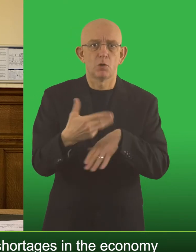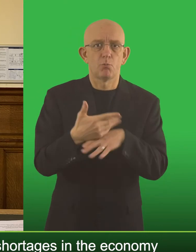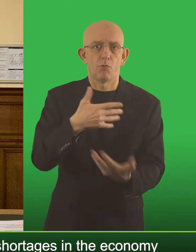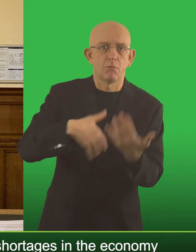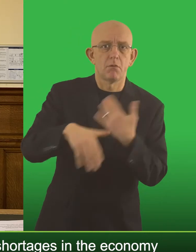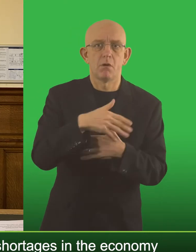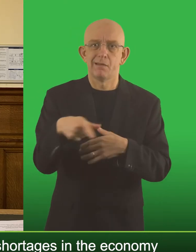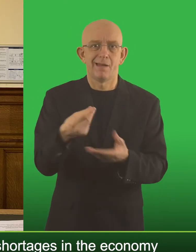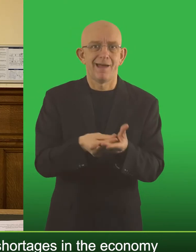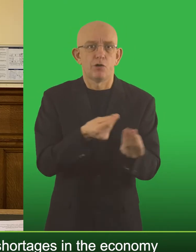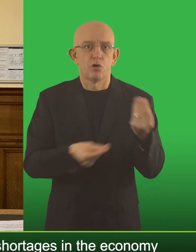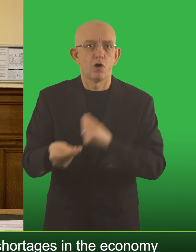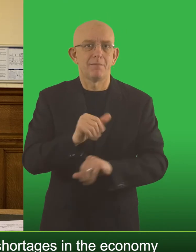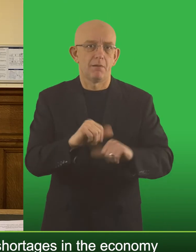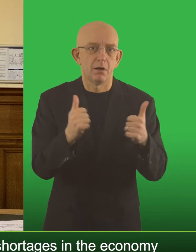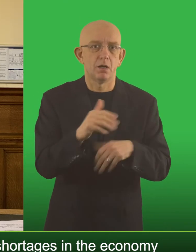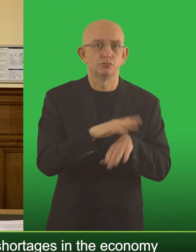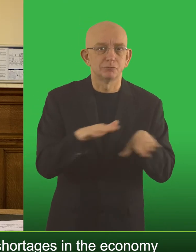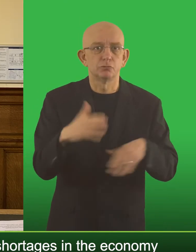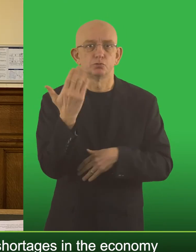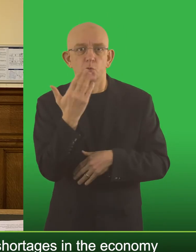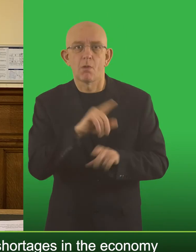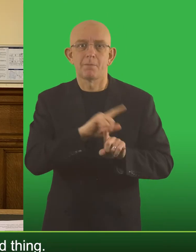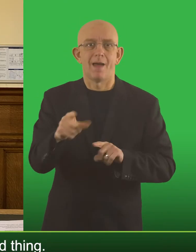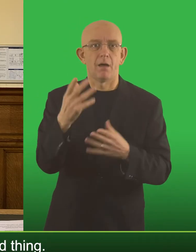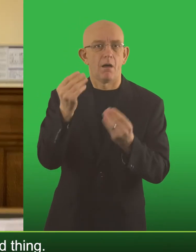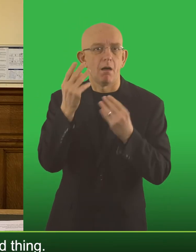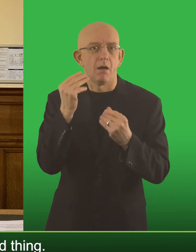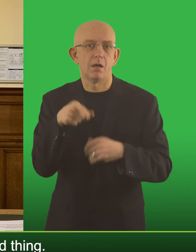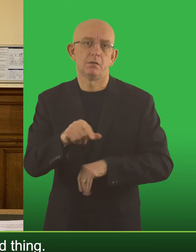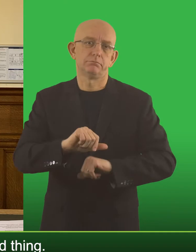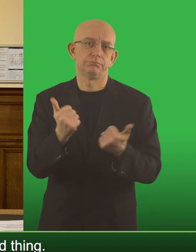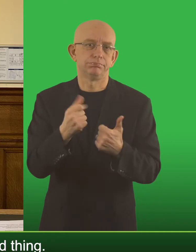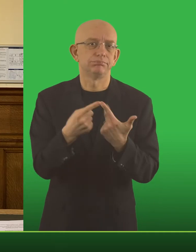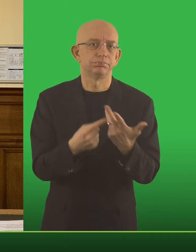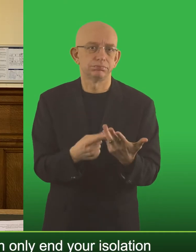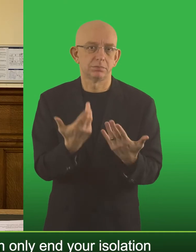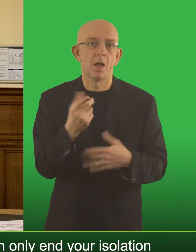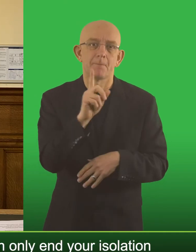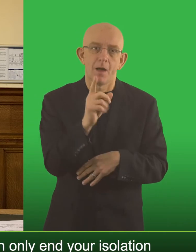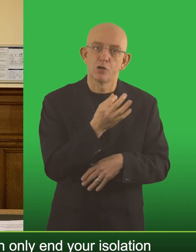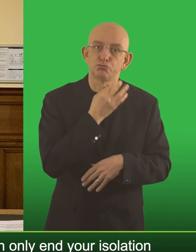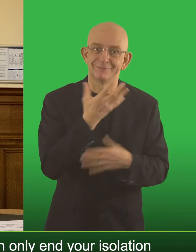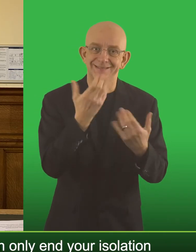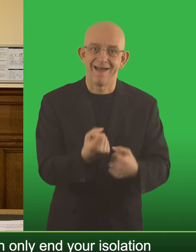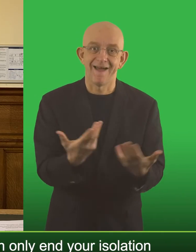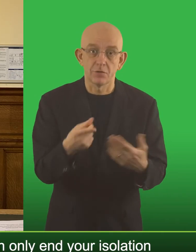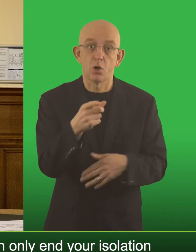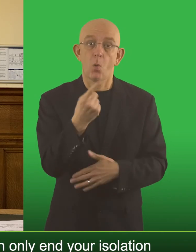shortages in the economy and allows children and students to resume their education, which is obviously a good thing. There are some risks.